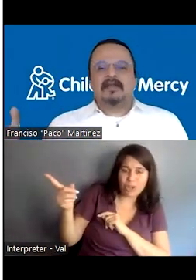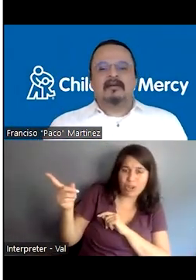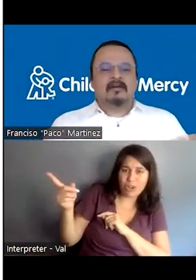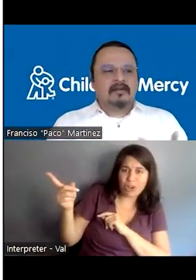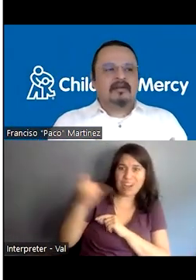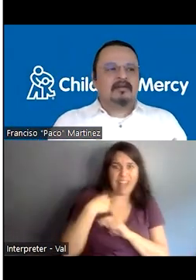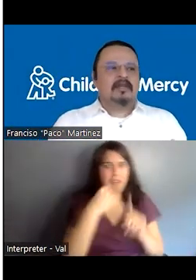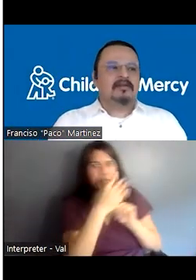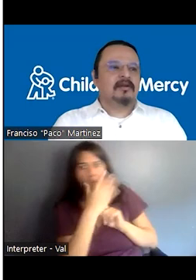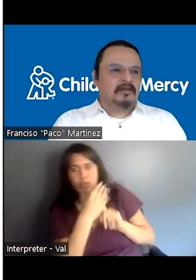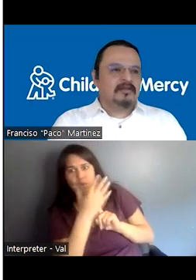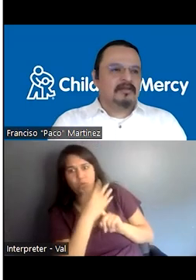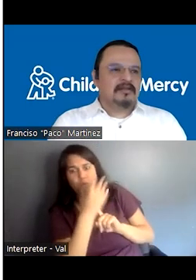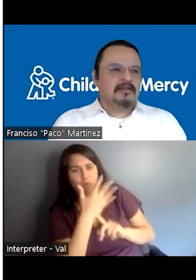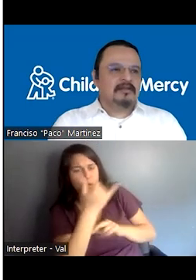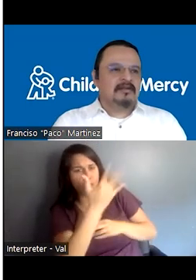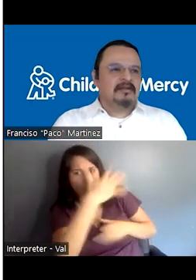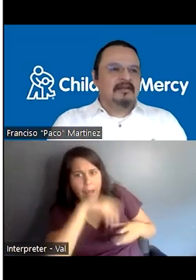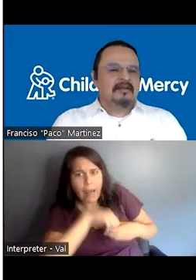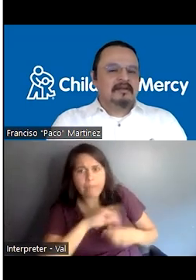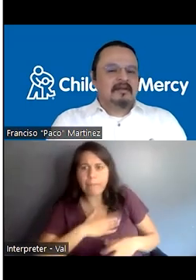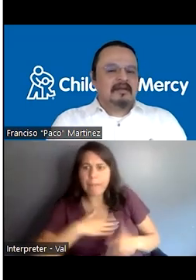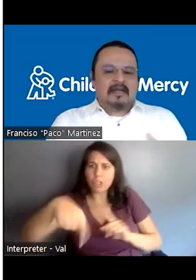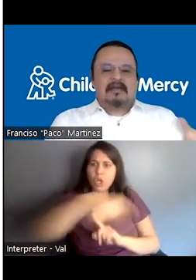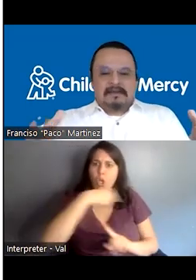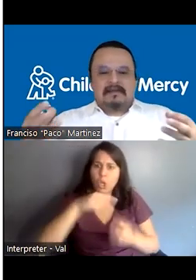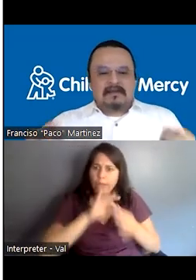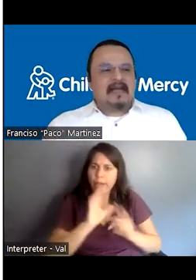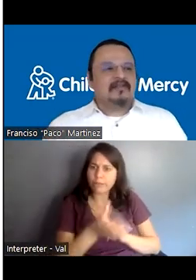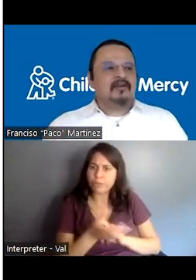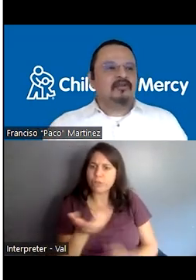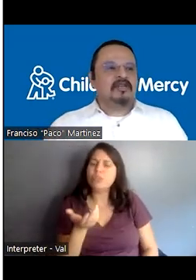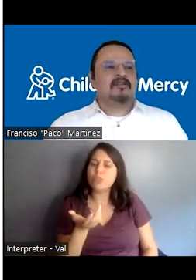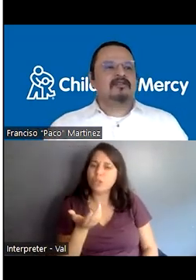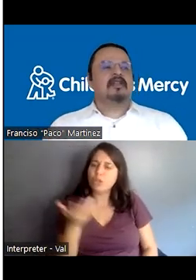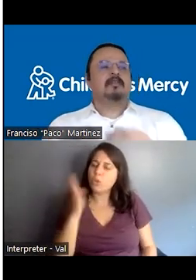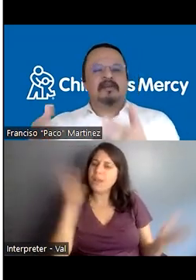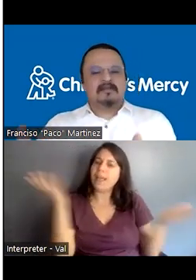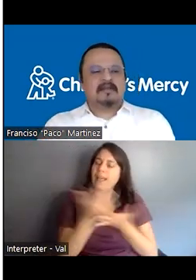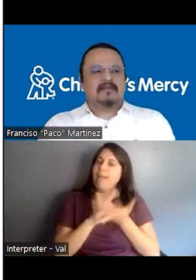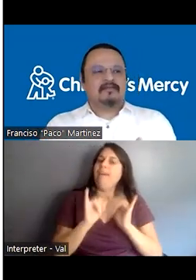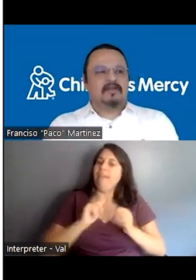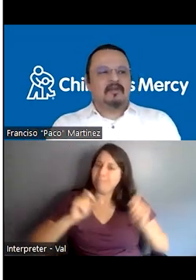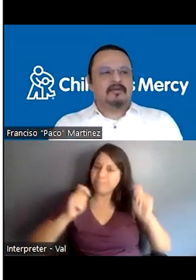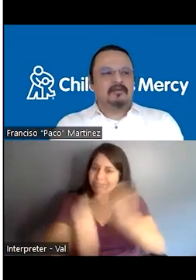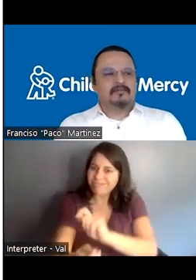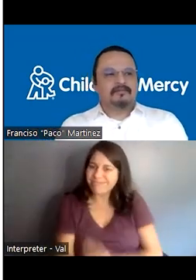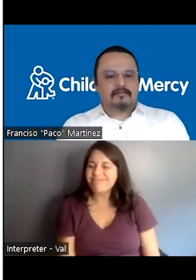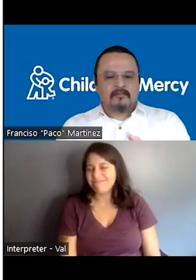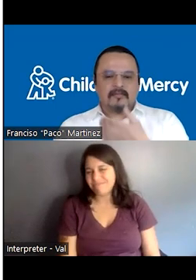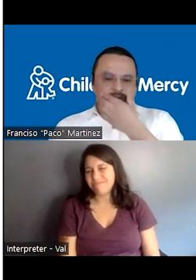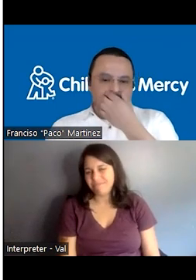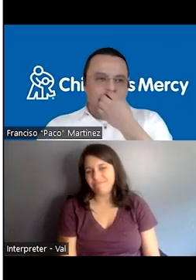Now they are going to be in your cultural circle. And that is going to change also the person that is in front of you.